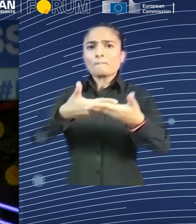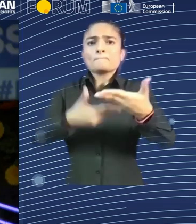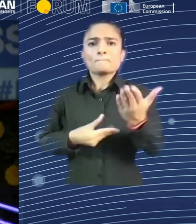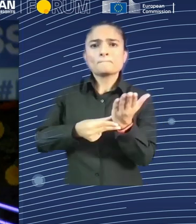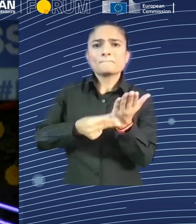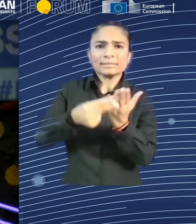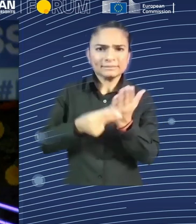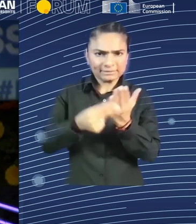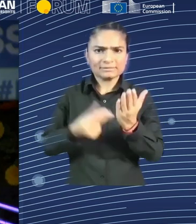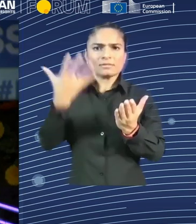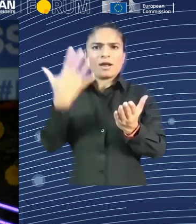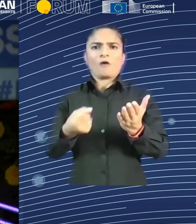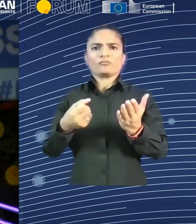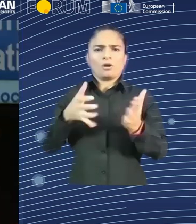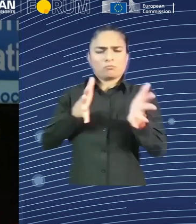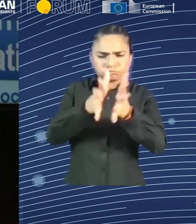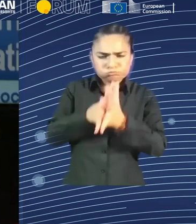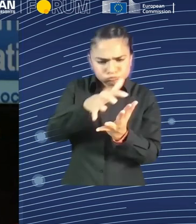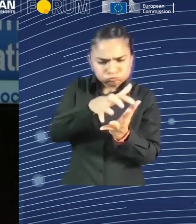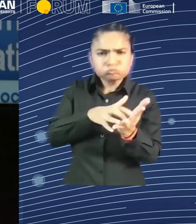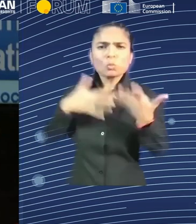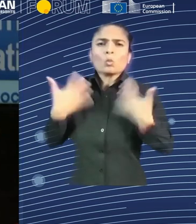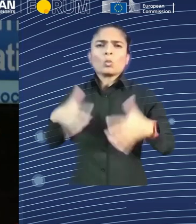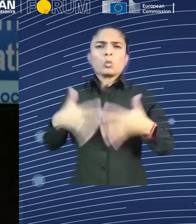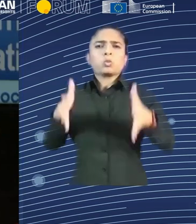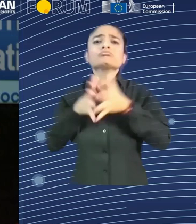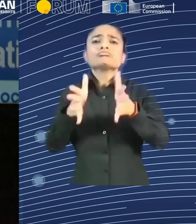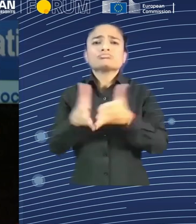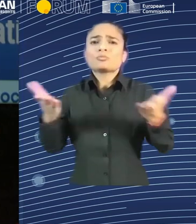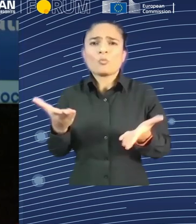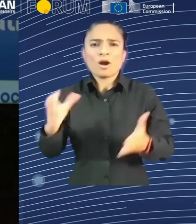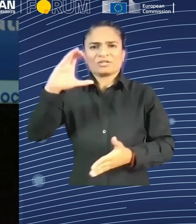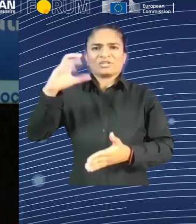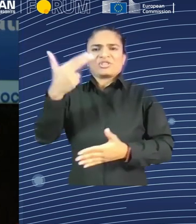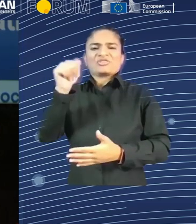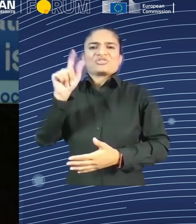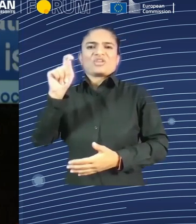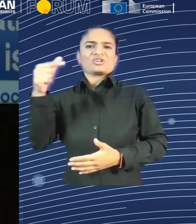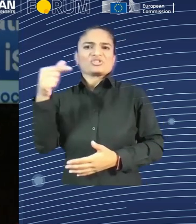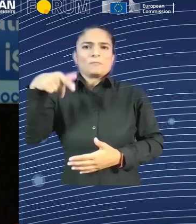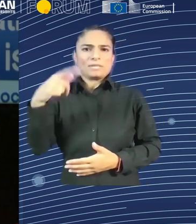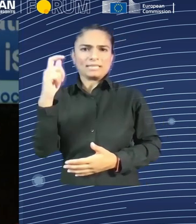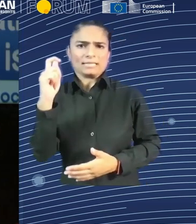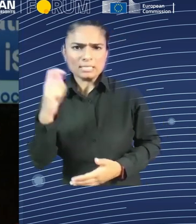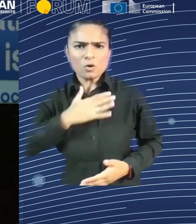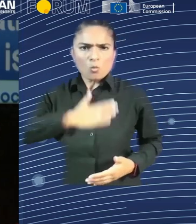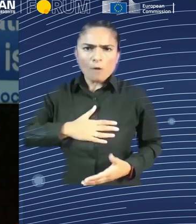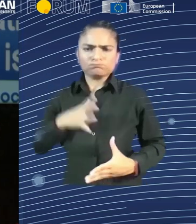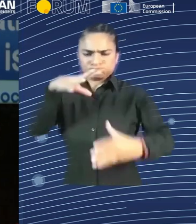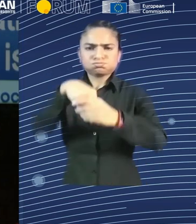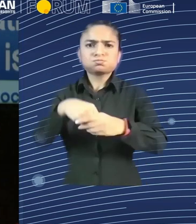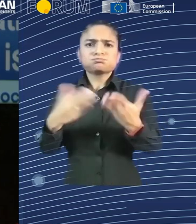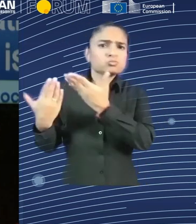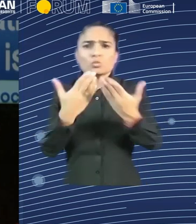models, LLMs. So, and the whole debate there is that we started to talk in the education sector about fears of AI.